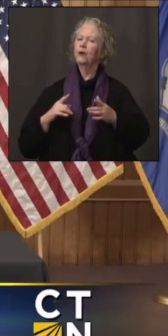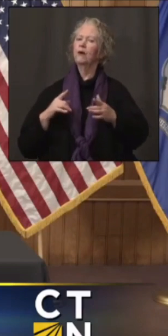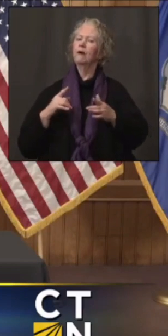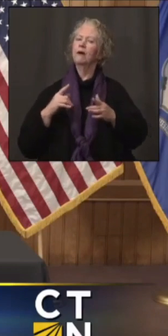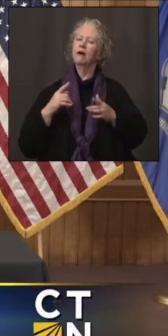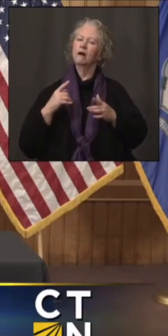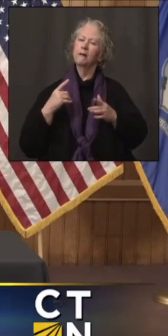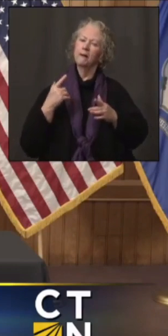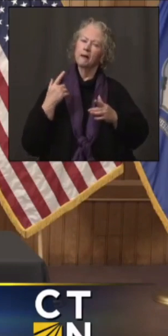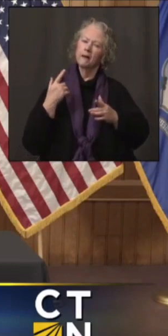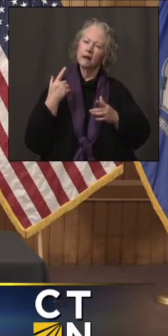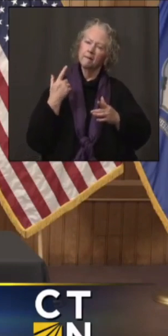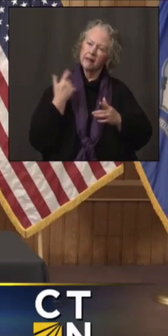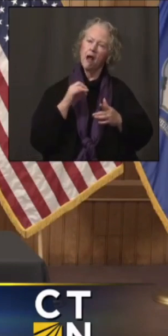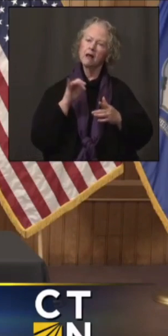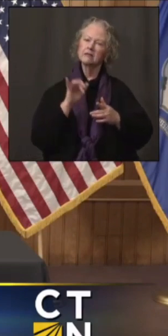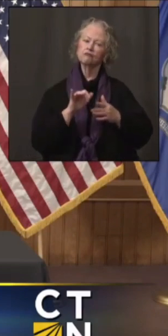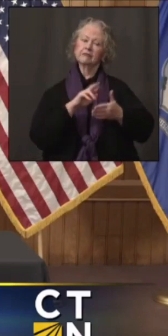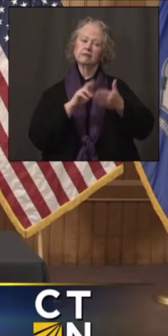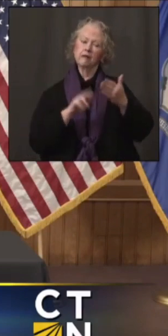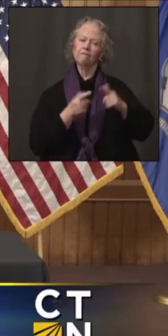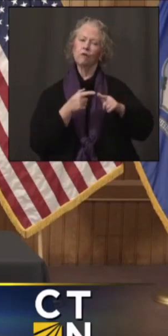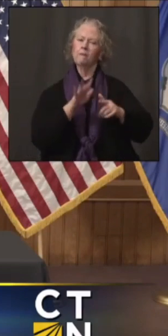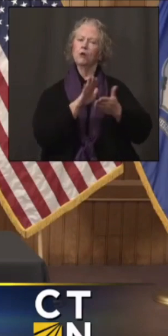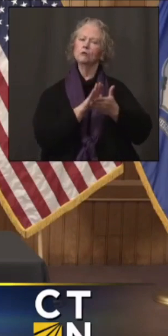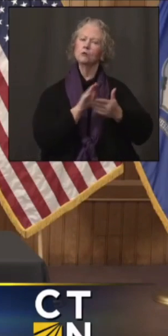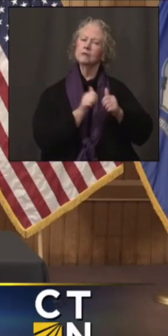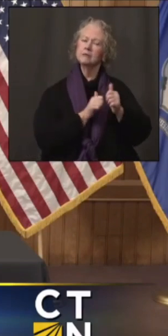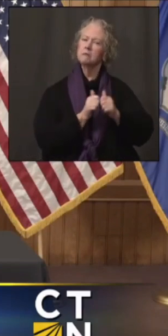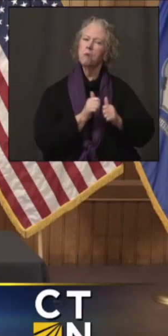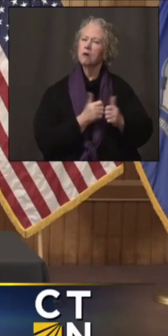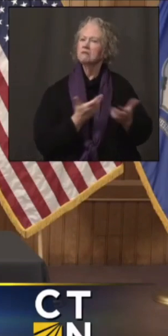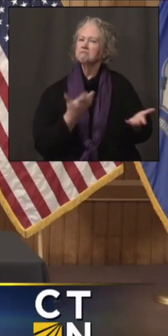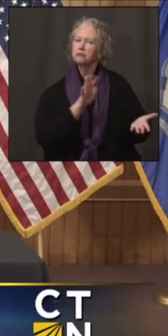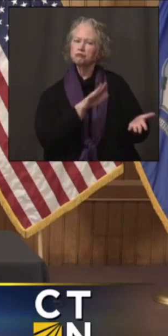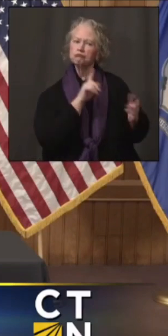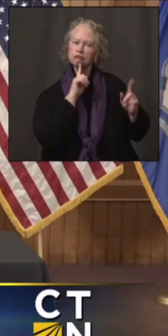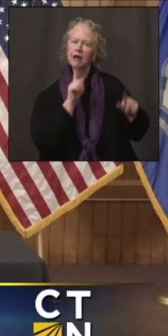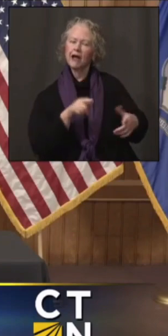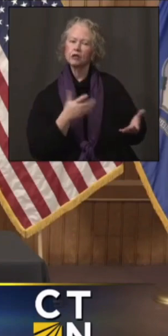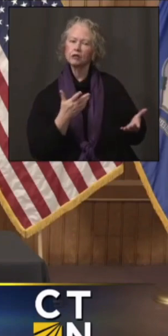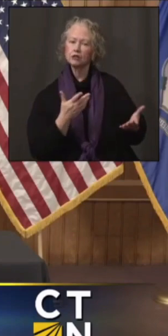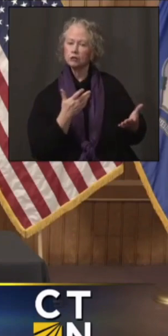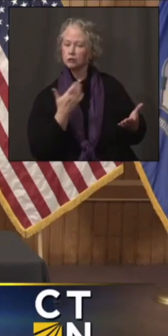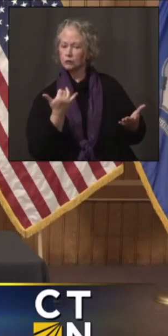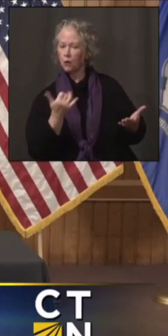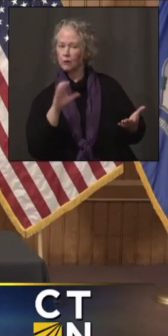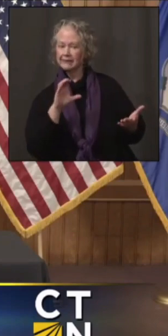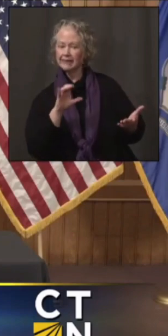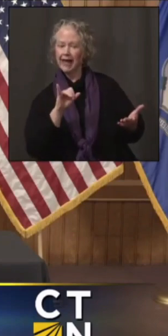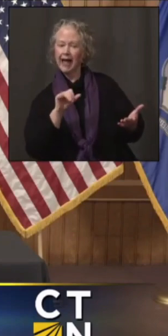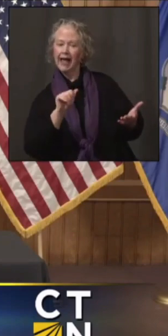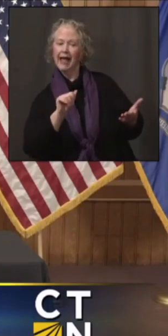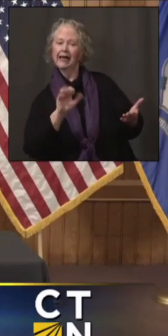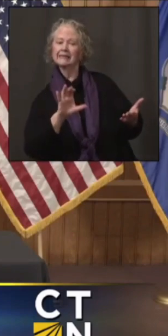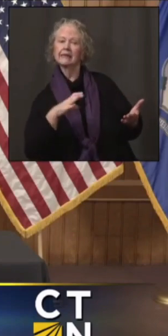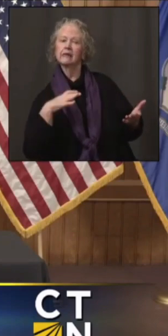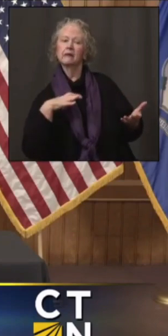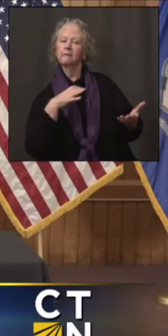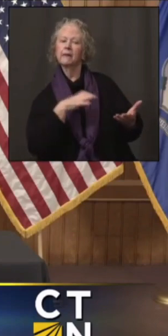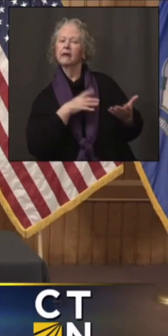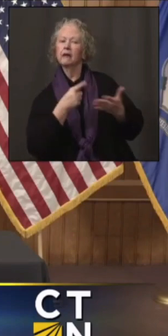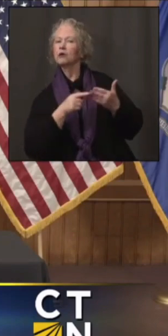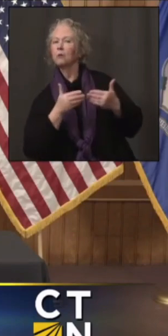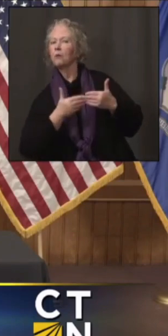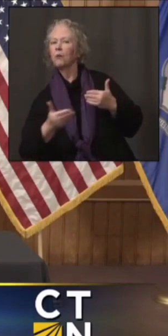Just your reaction to that and what that could mean as far as the CIAC moving forward now. I